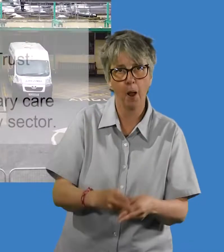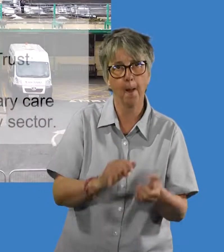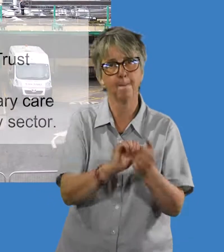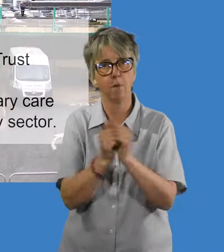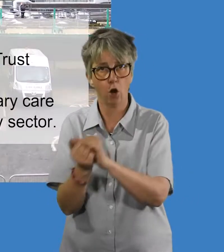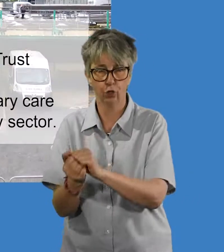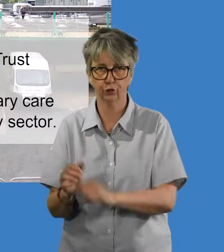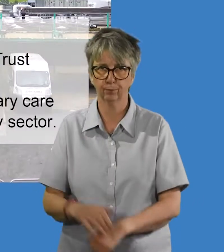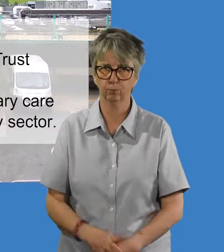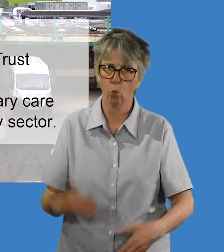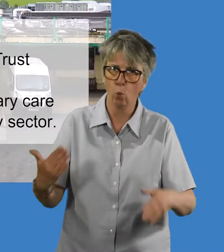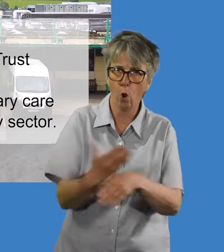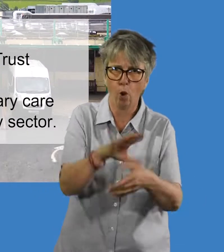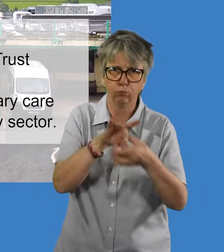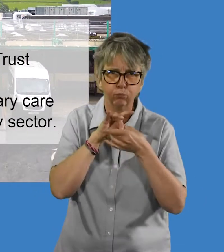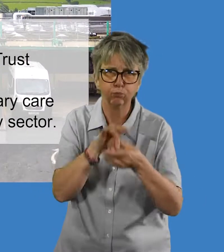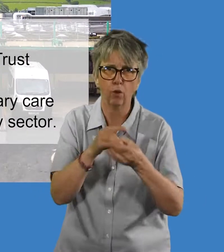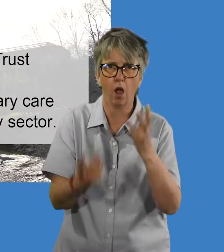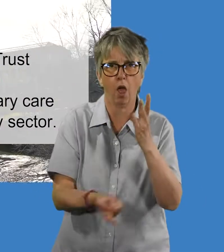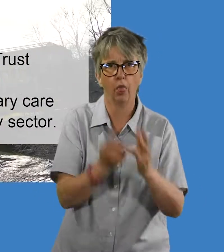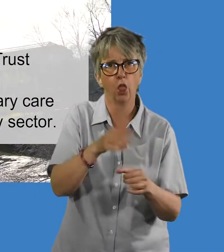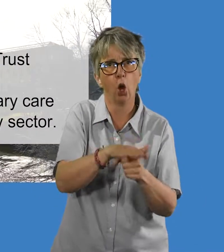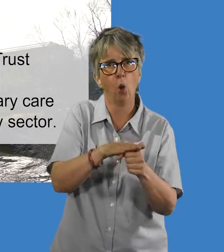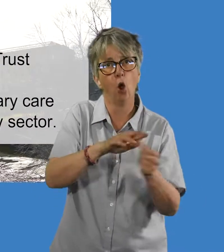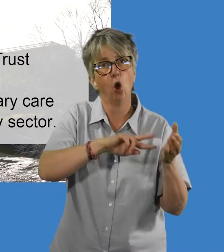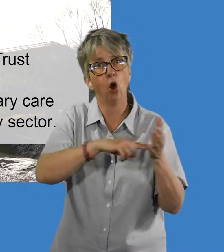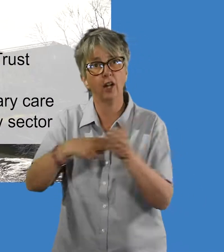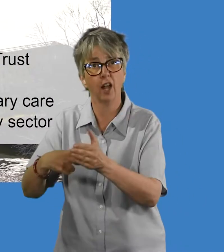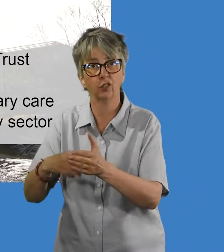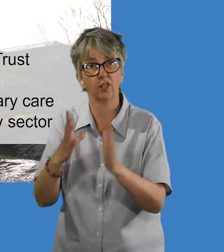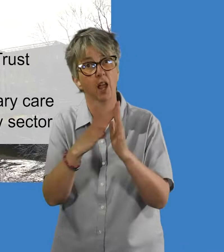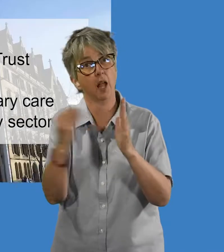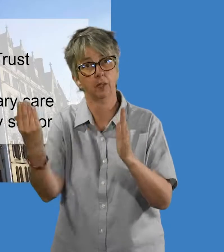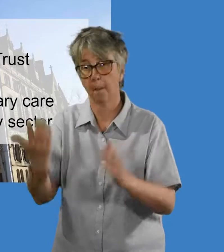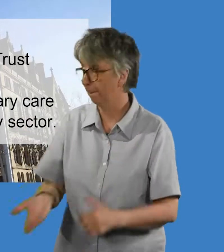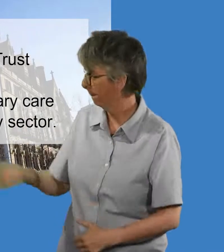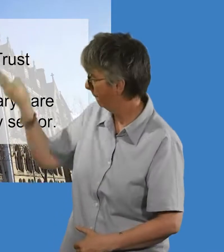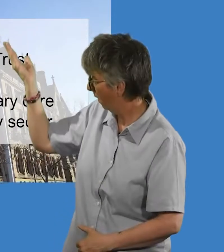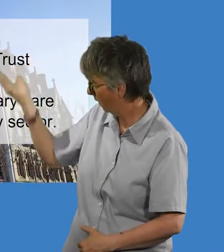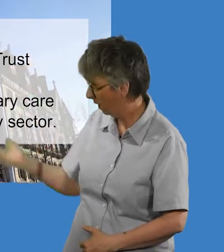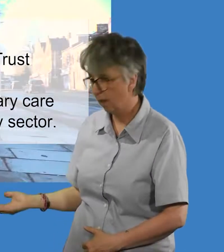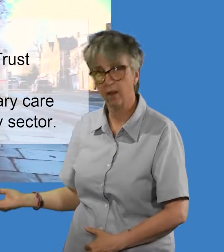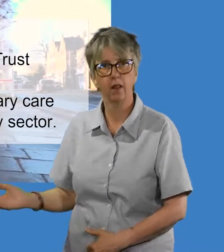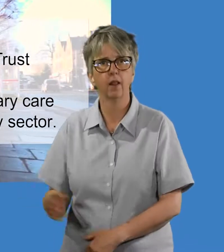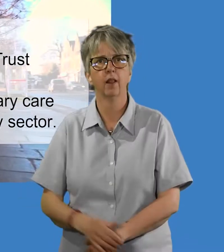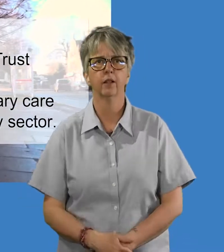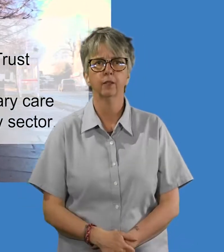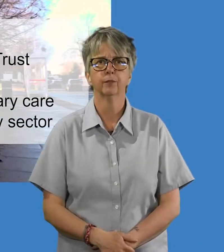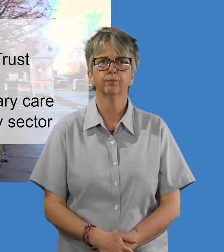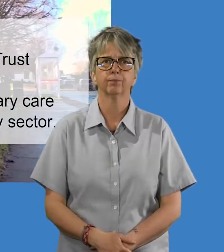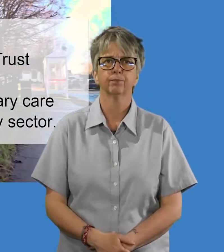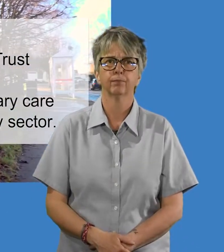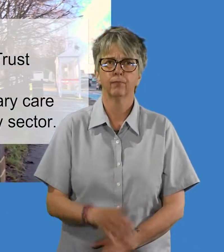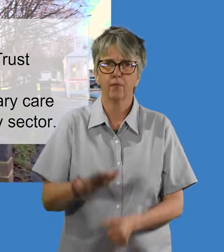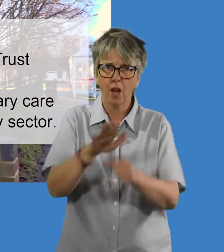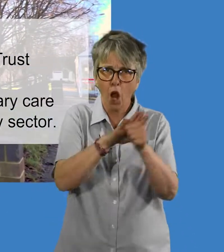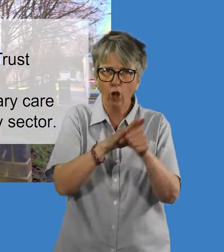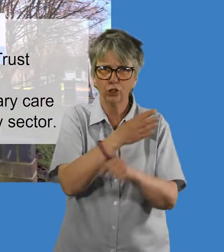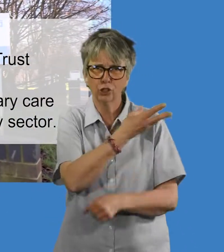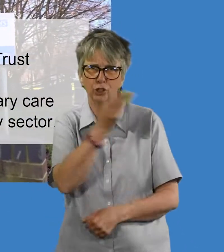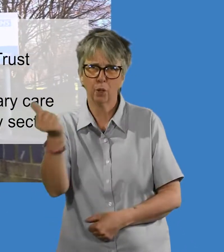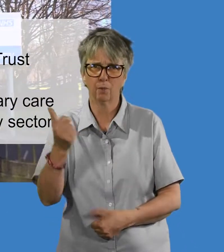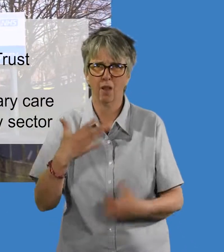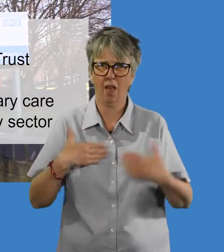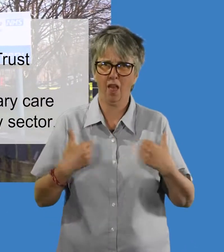such as Airedale NHS Foundation Trust, Bradford District Care Foundation Trust, Bradford Council, GPs and other colleagues in